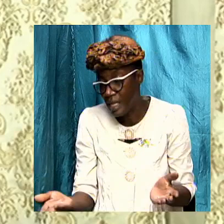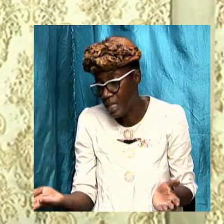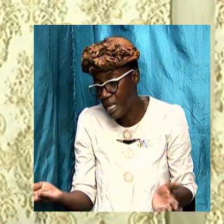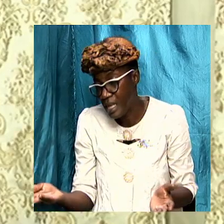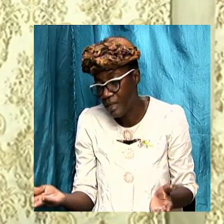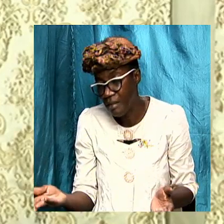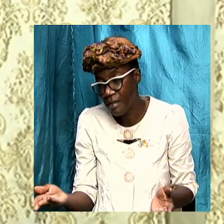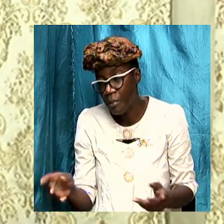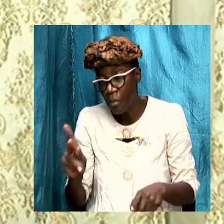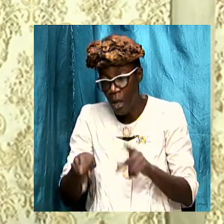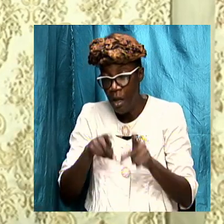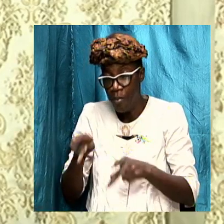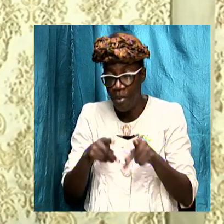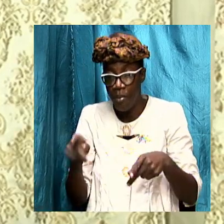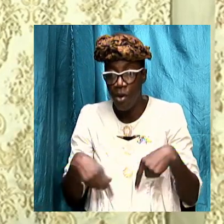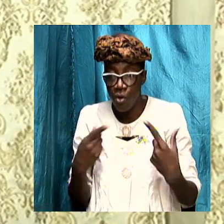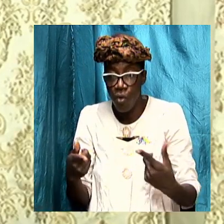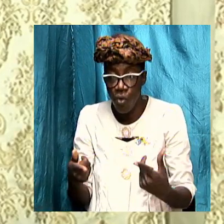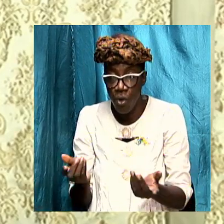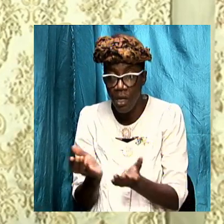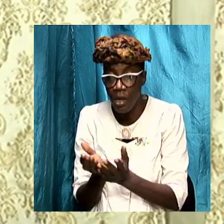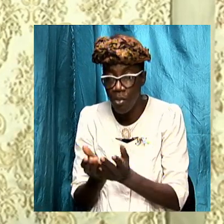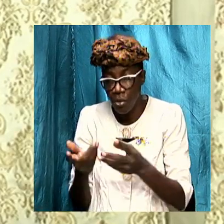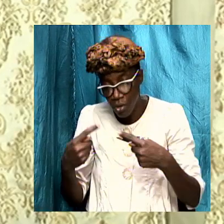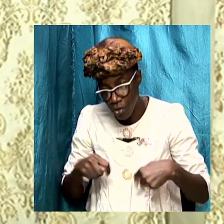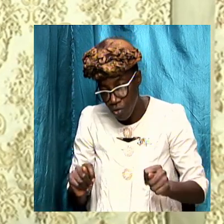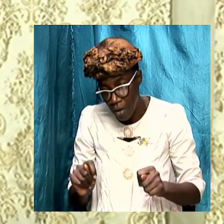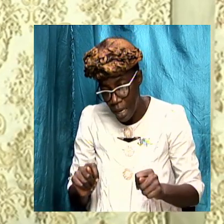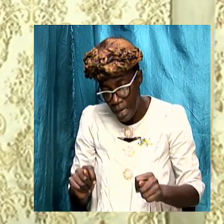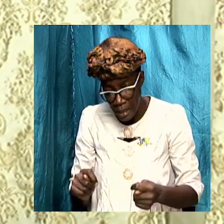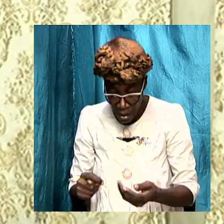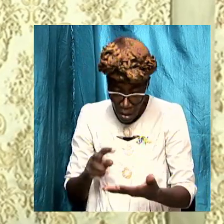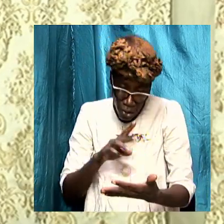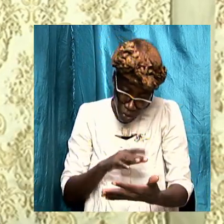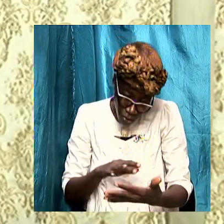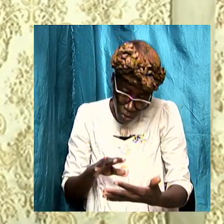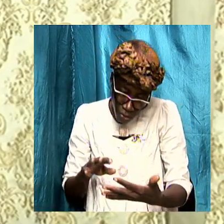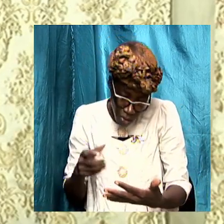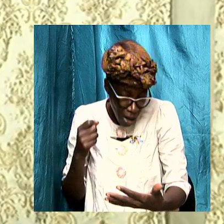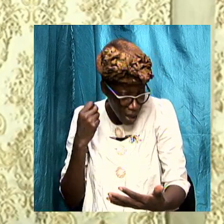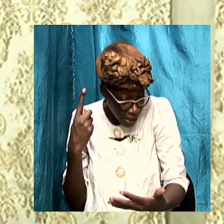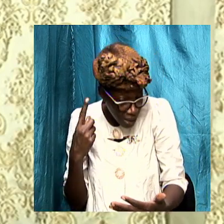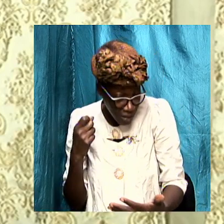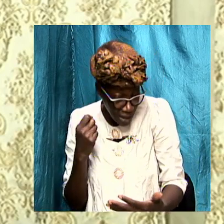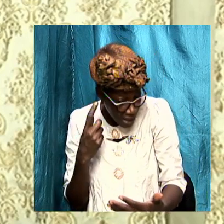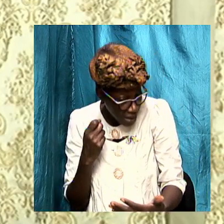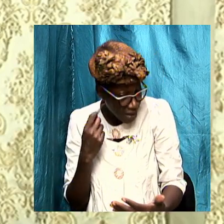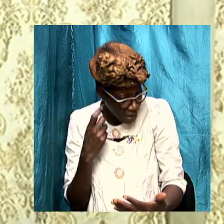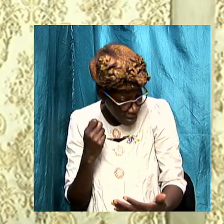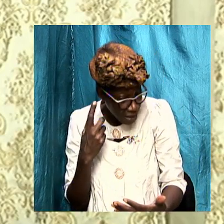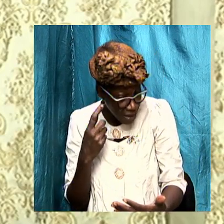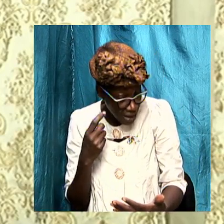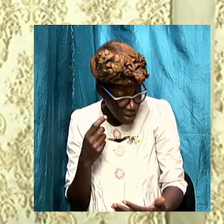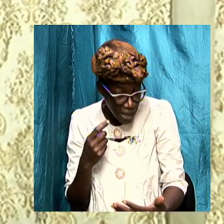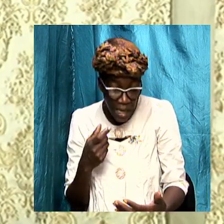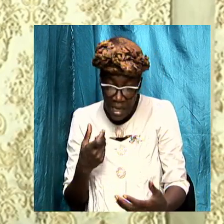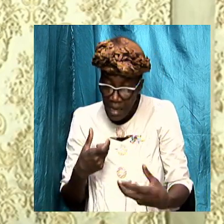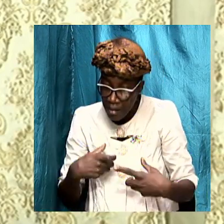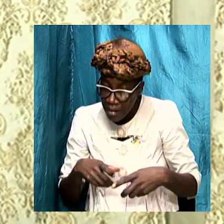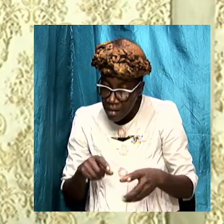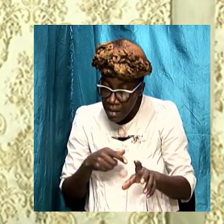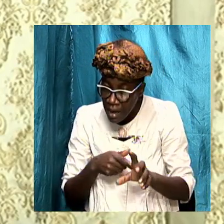folks who go into the book to try to dissect it and to tear it apart they start to challenge